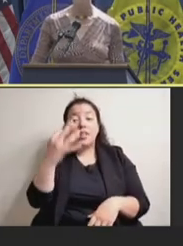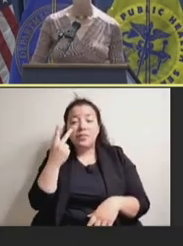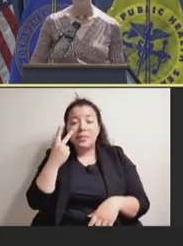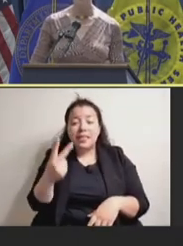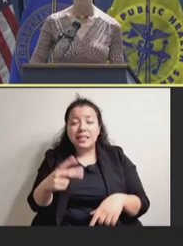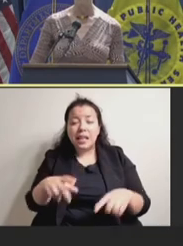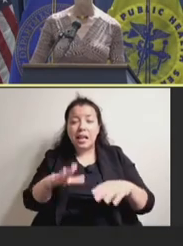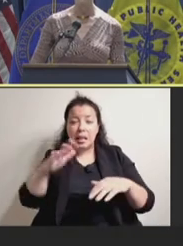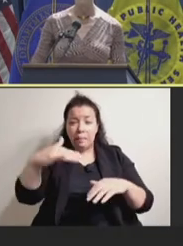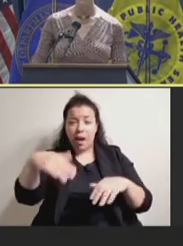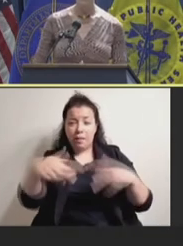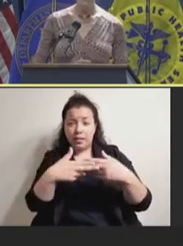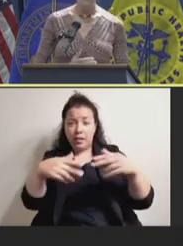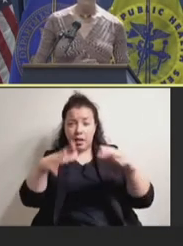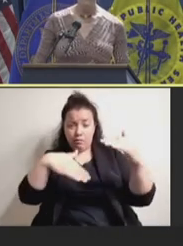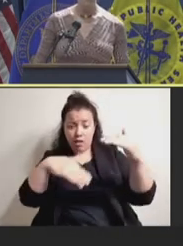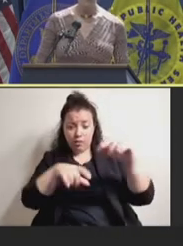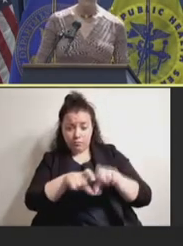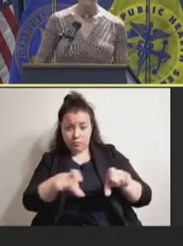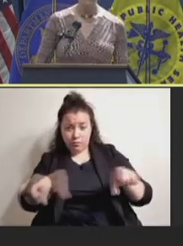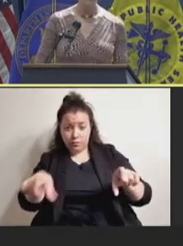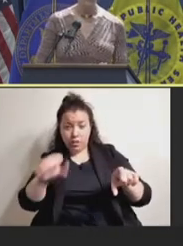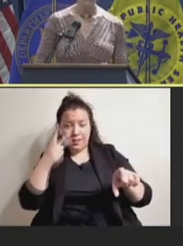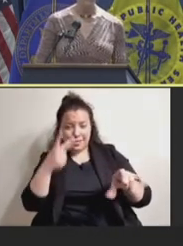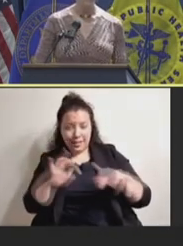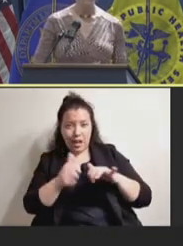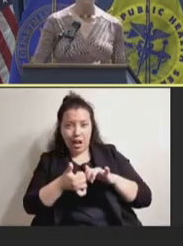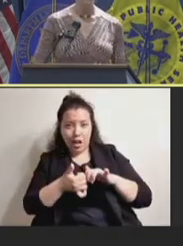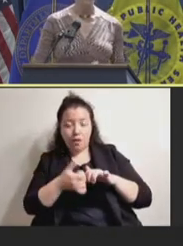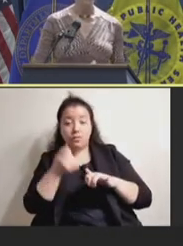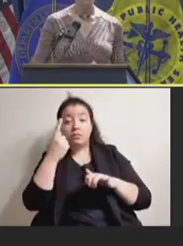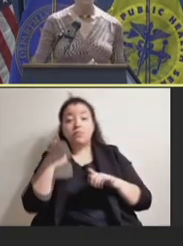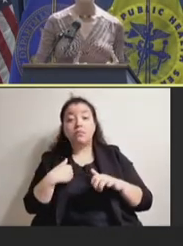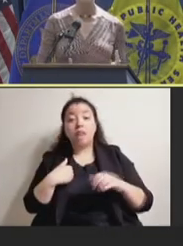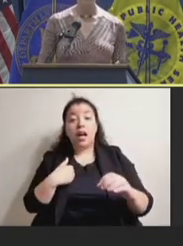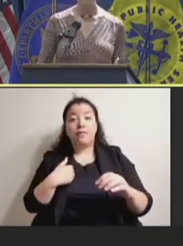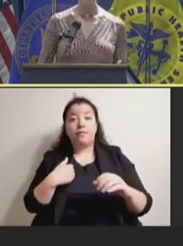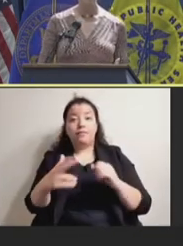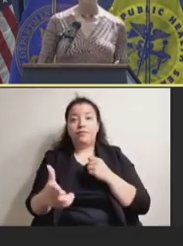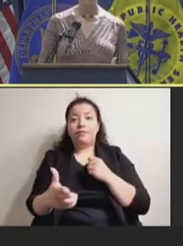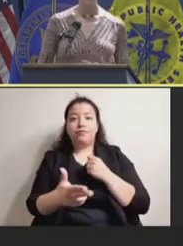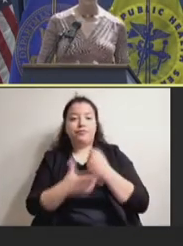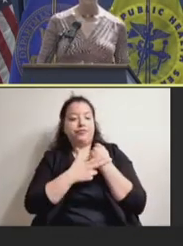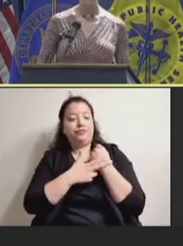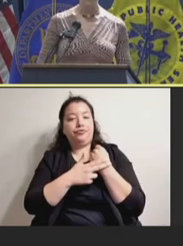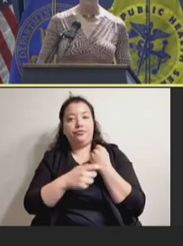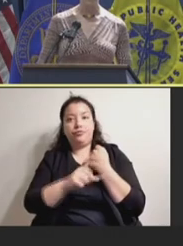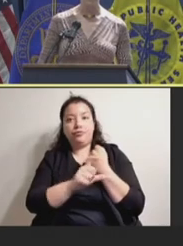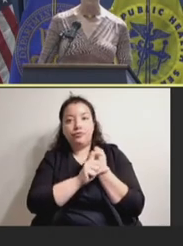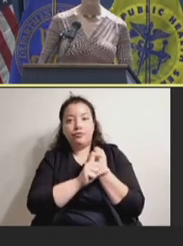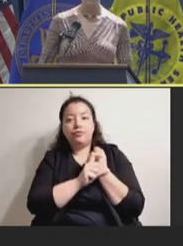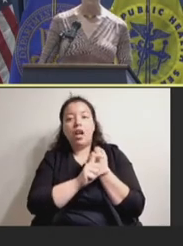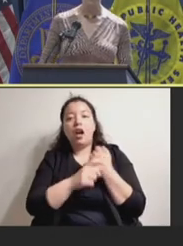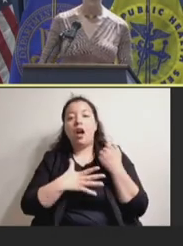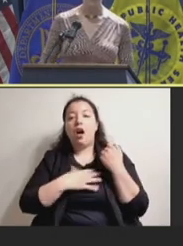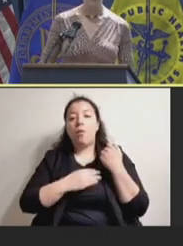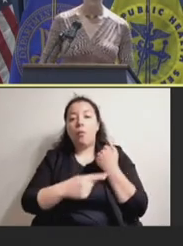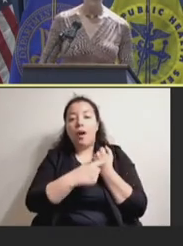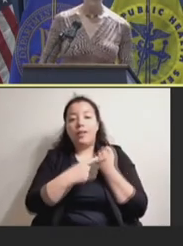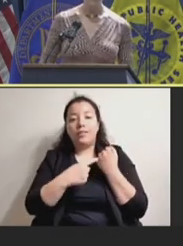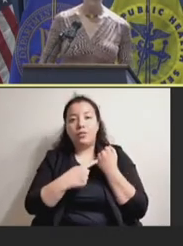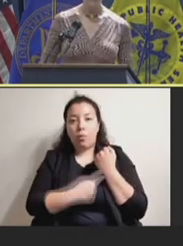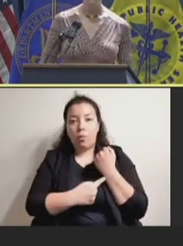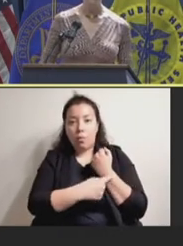slide, you can see how it works. There's a white square. And at the beginning, at the beginning, it starts with a white square and a purple circle.